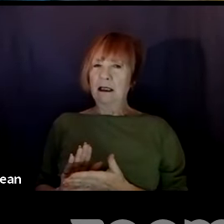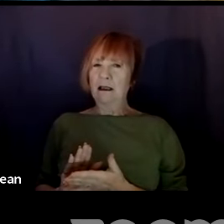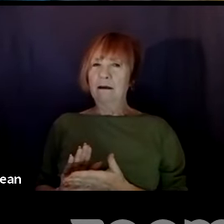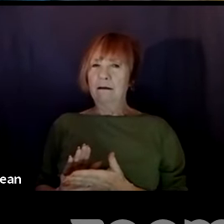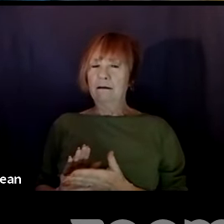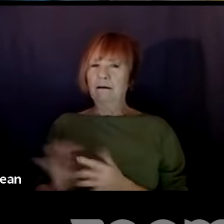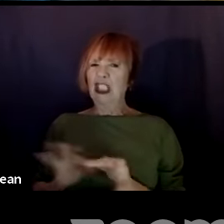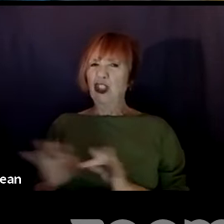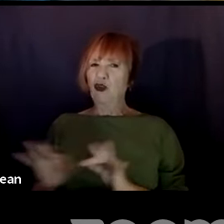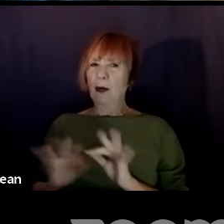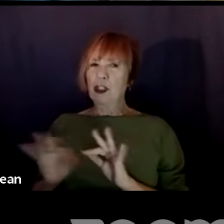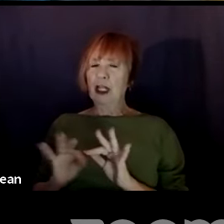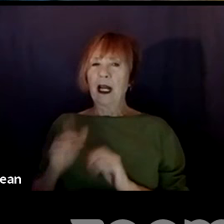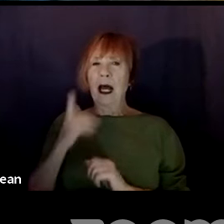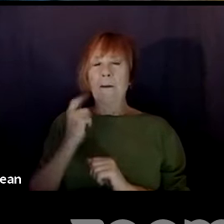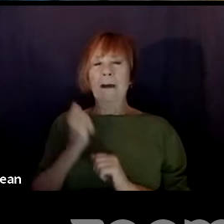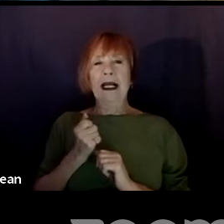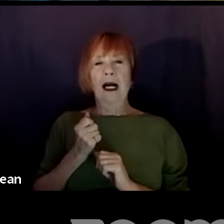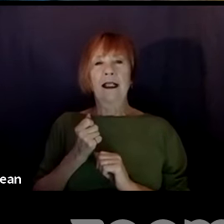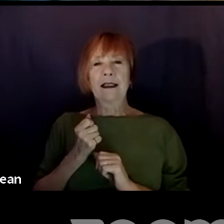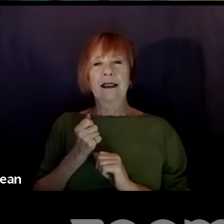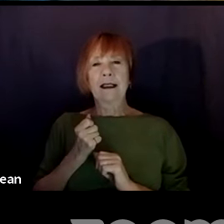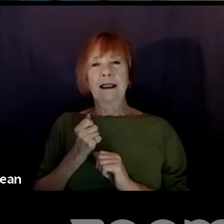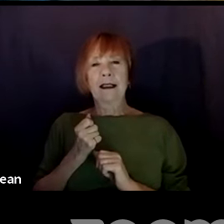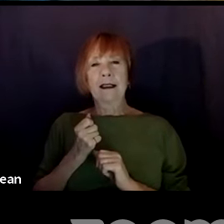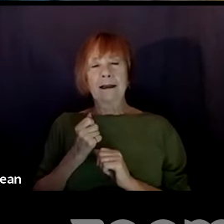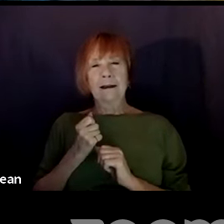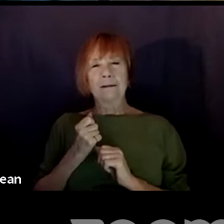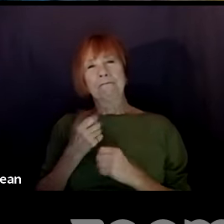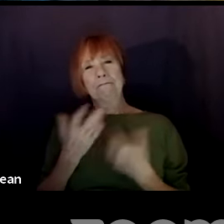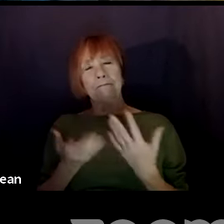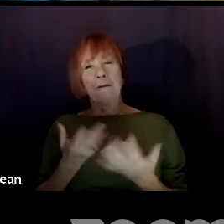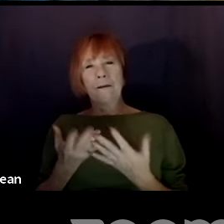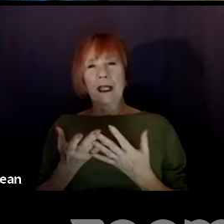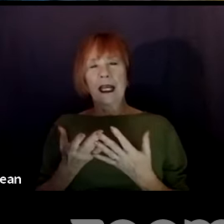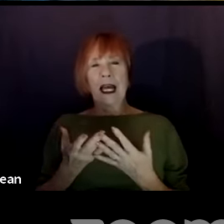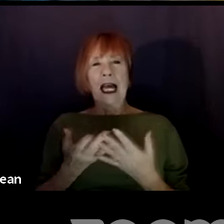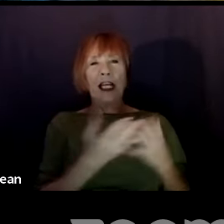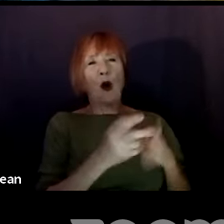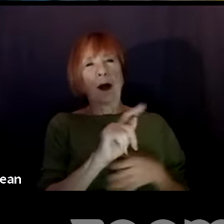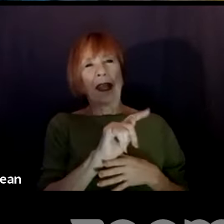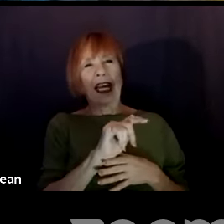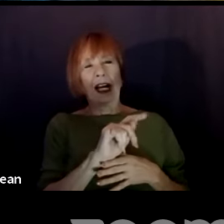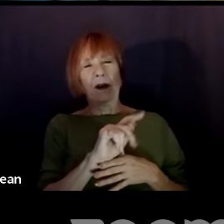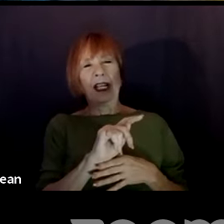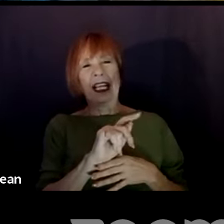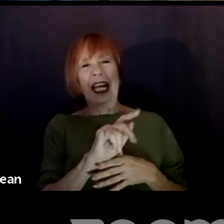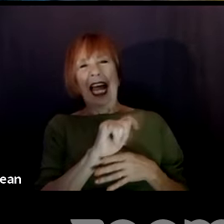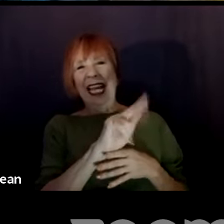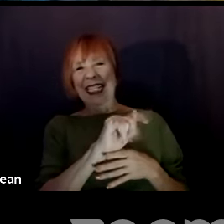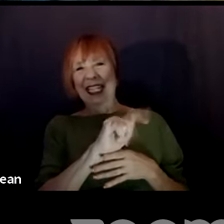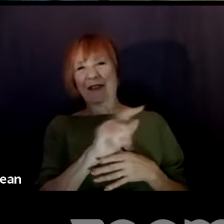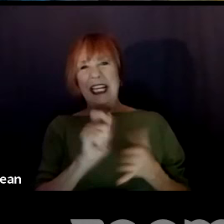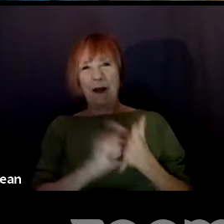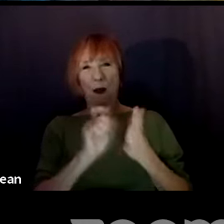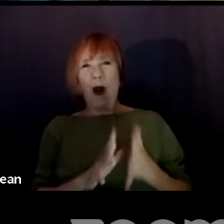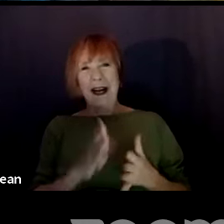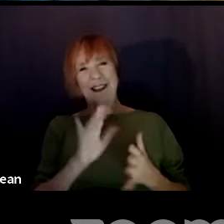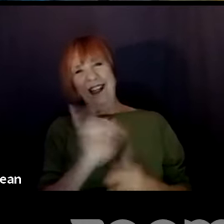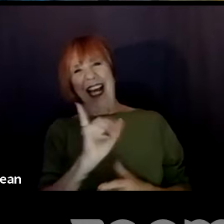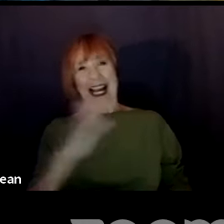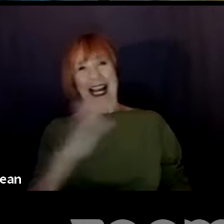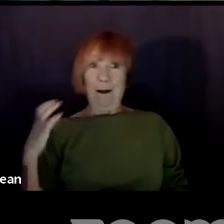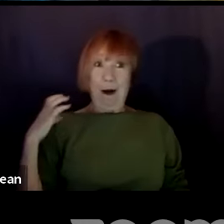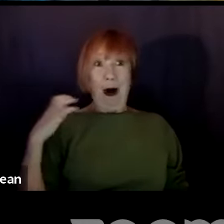So, because you're sort of the boss in, you know, the writers, the boss in TV, so you are